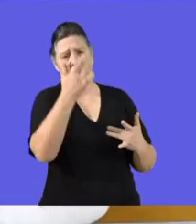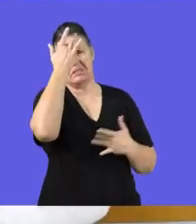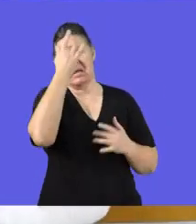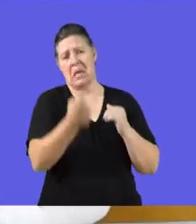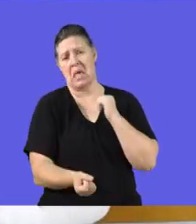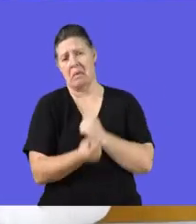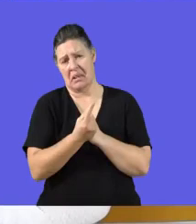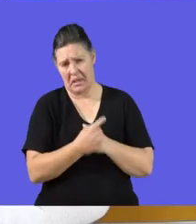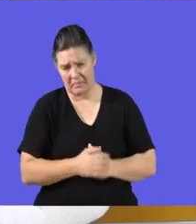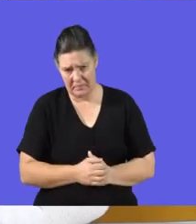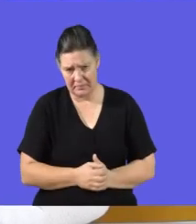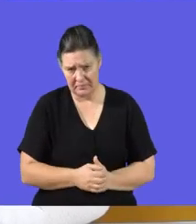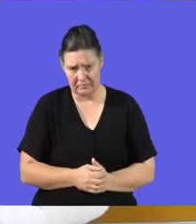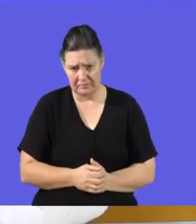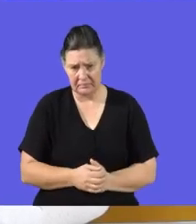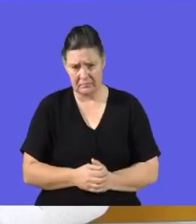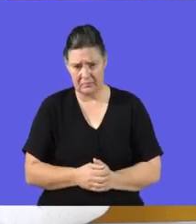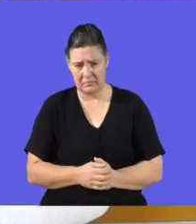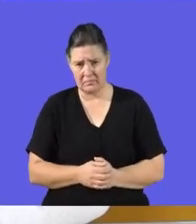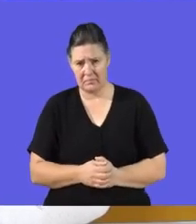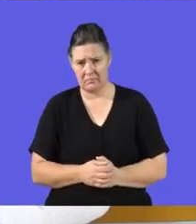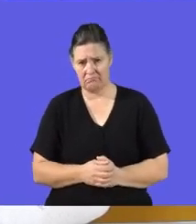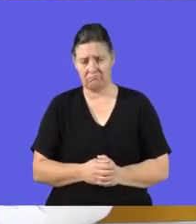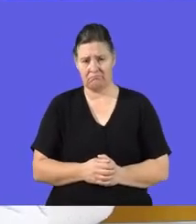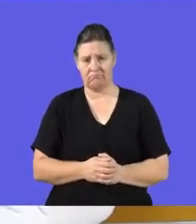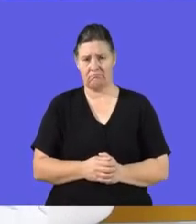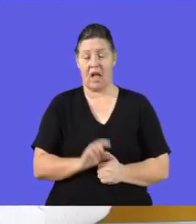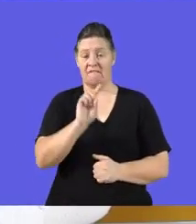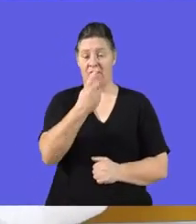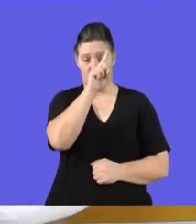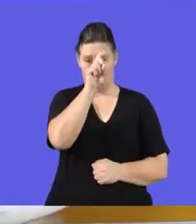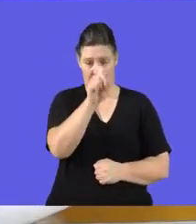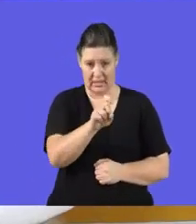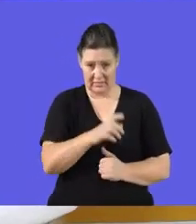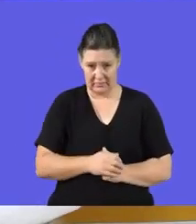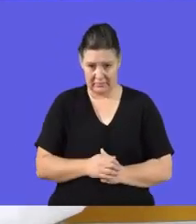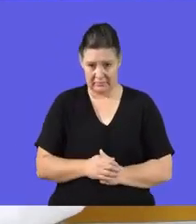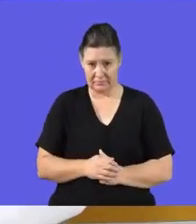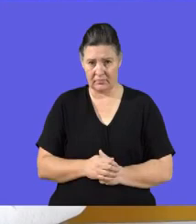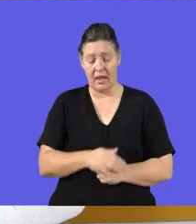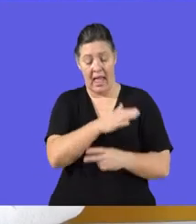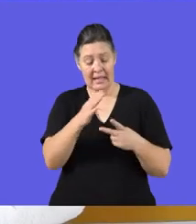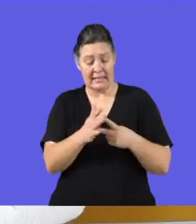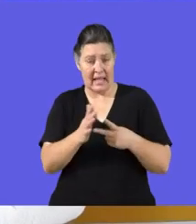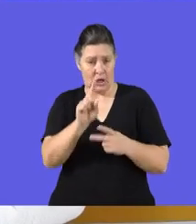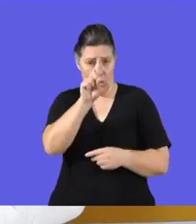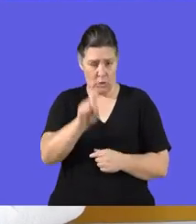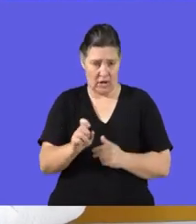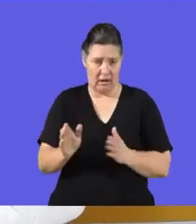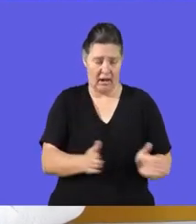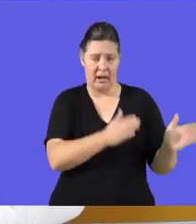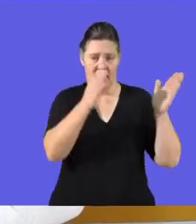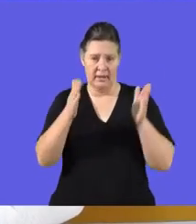customers, are not feeling well. All right. This was the first question that I have. I have another question,